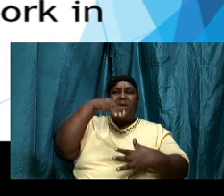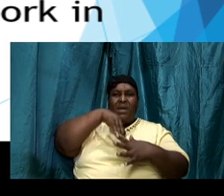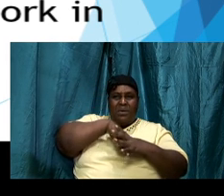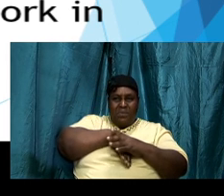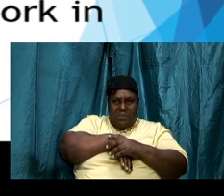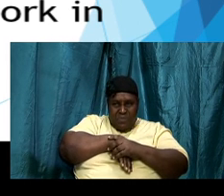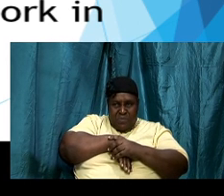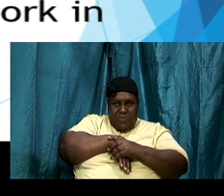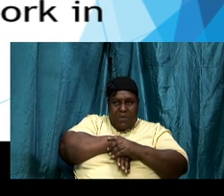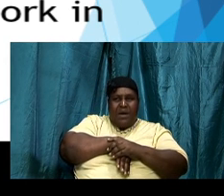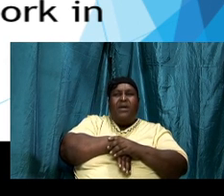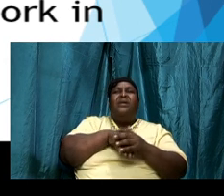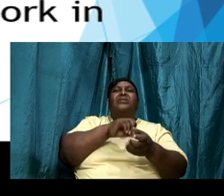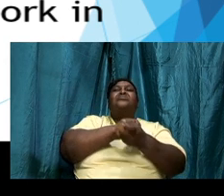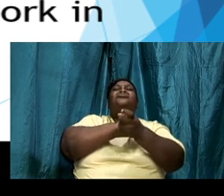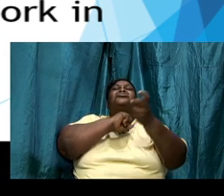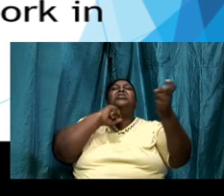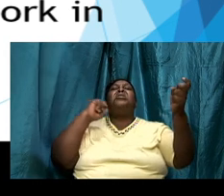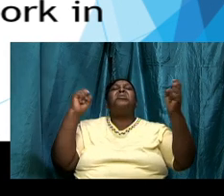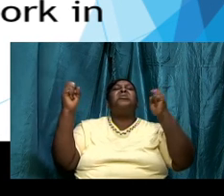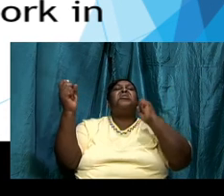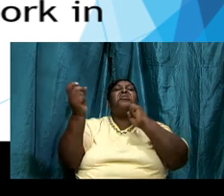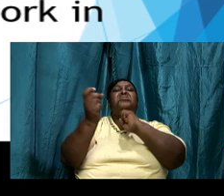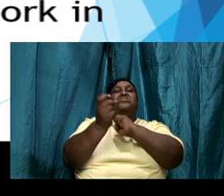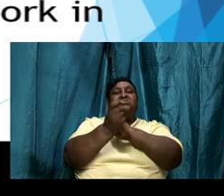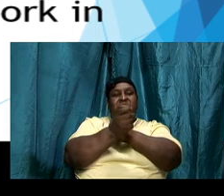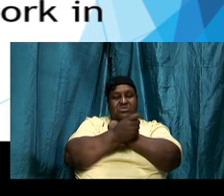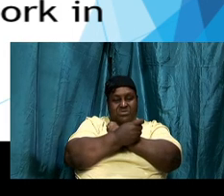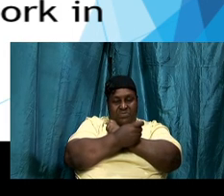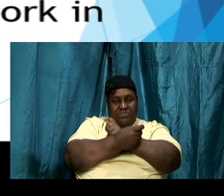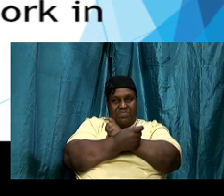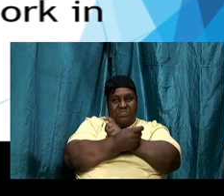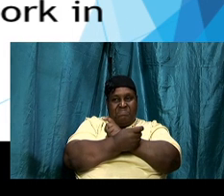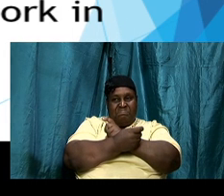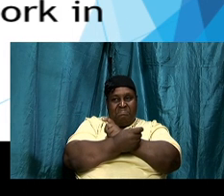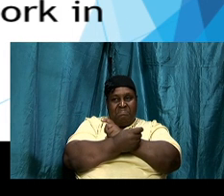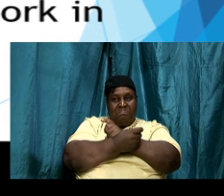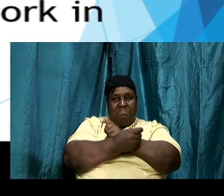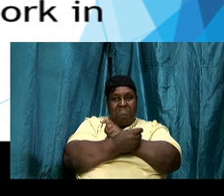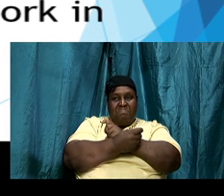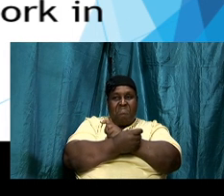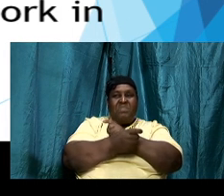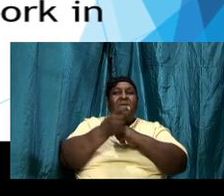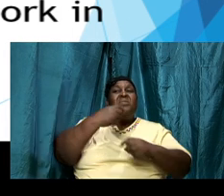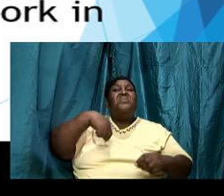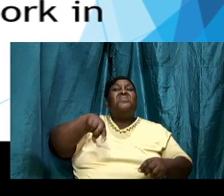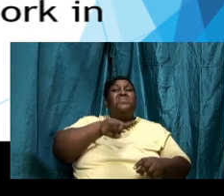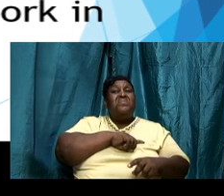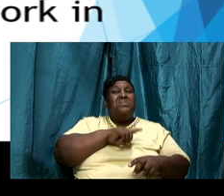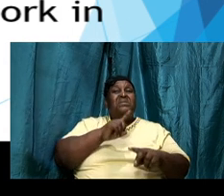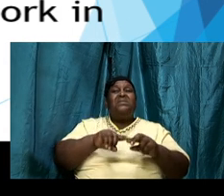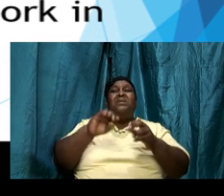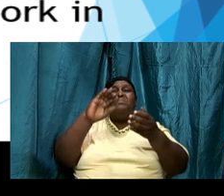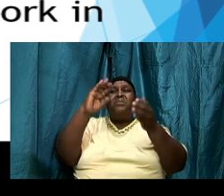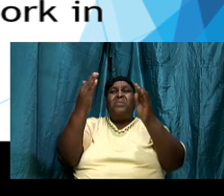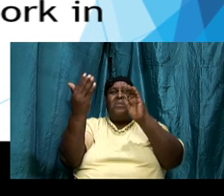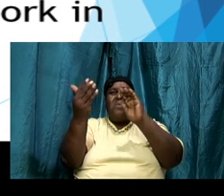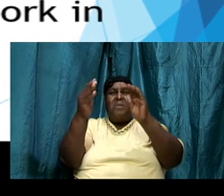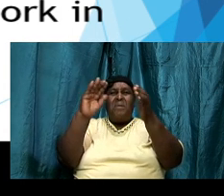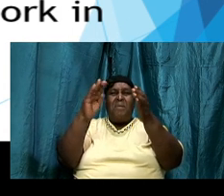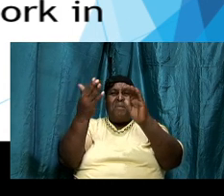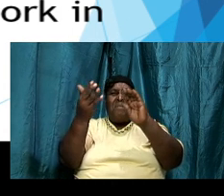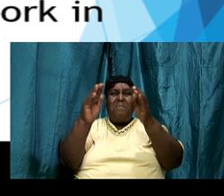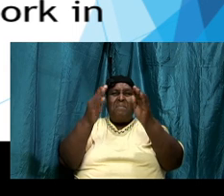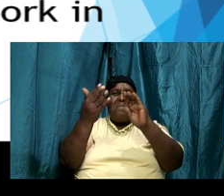are inwardly changed yes we